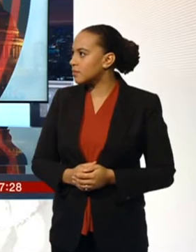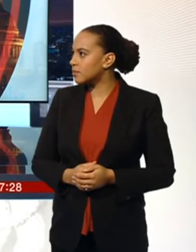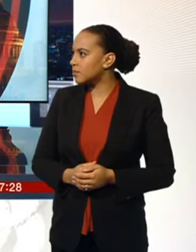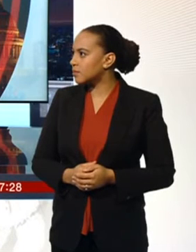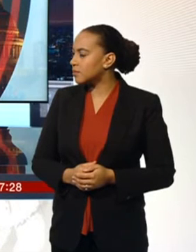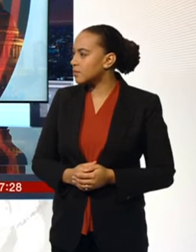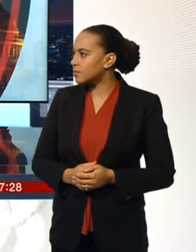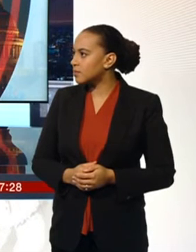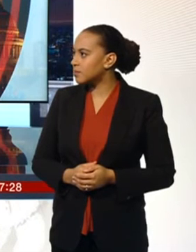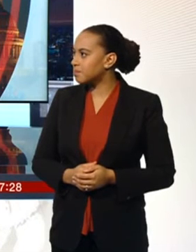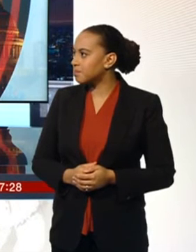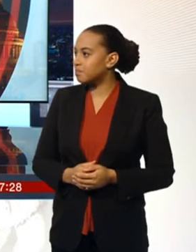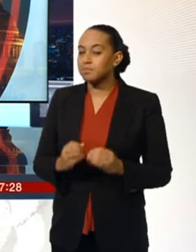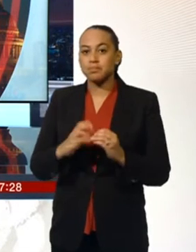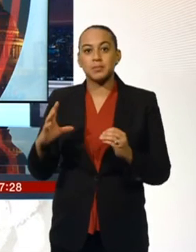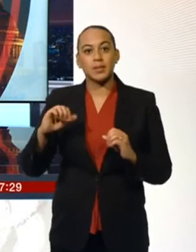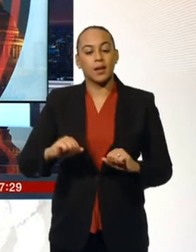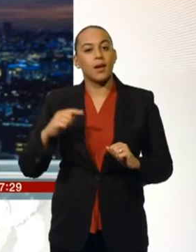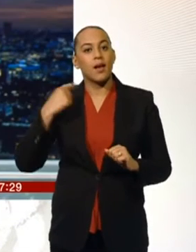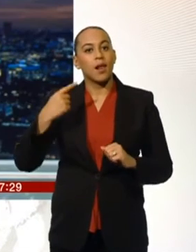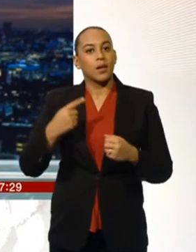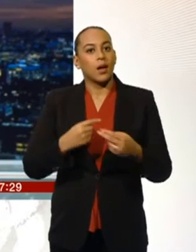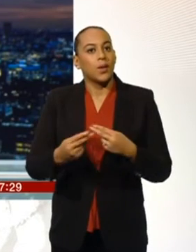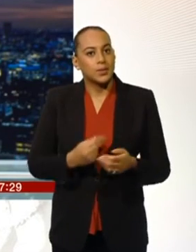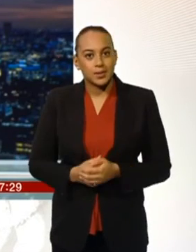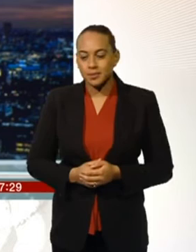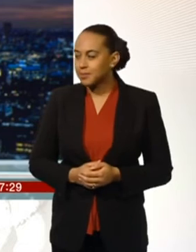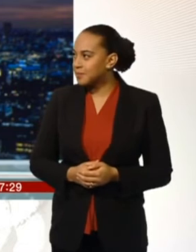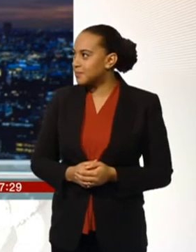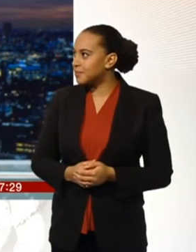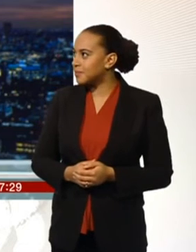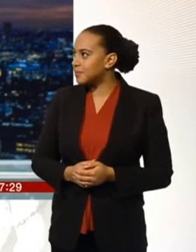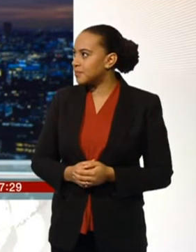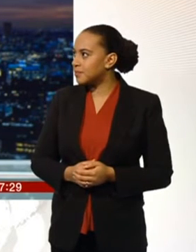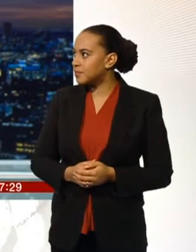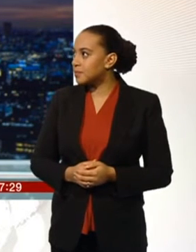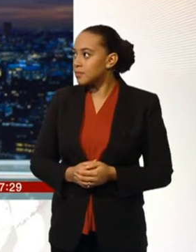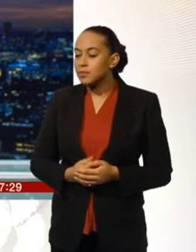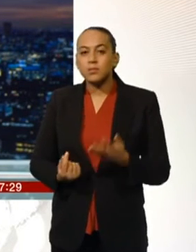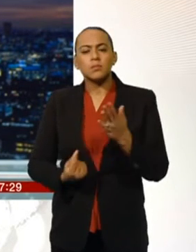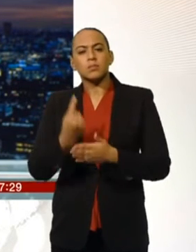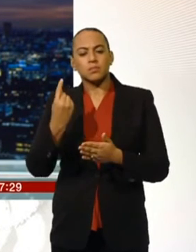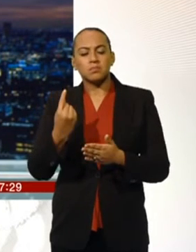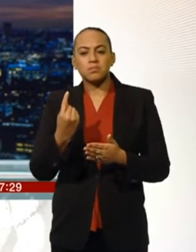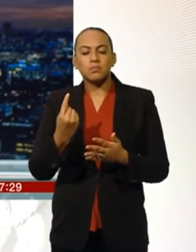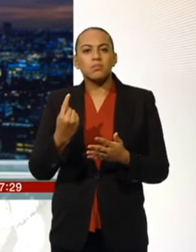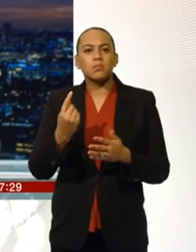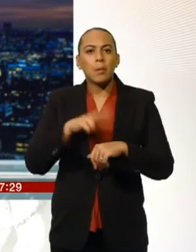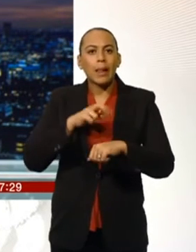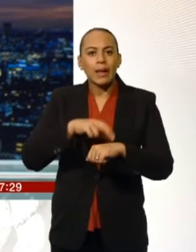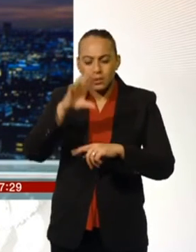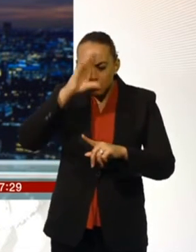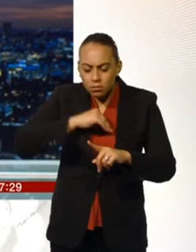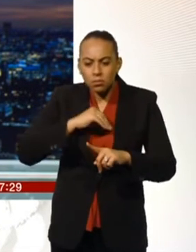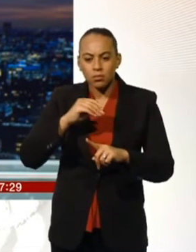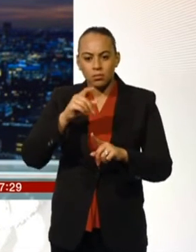Good morning from BBC London News. I'm Catherine Carpenter. More men than women have been the victims of acid attacks in London since